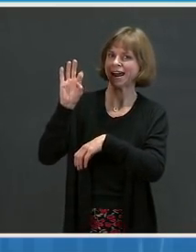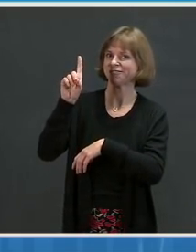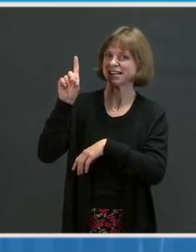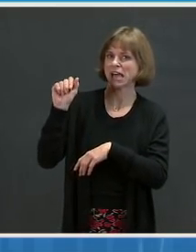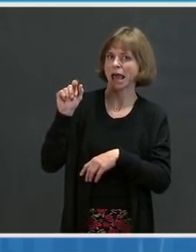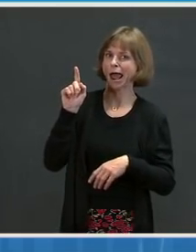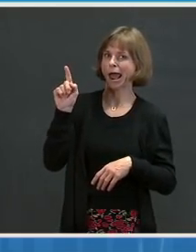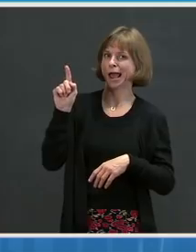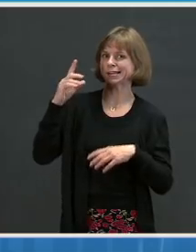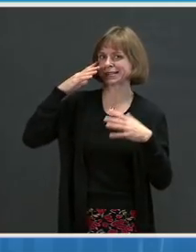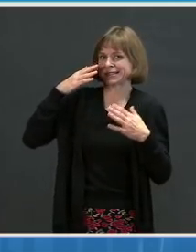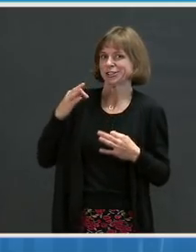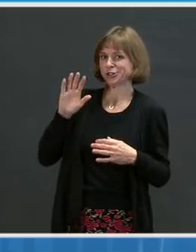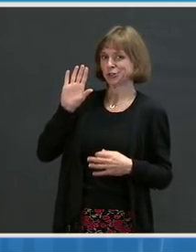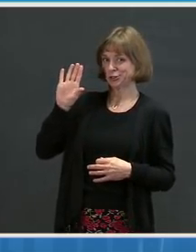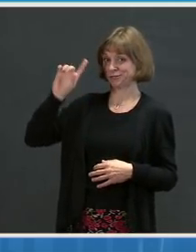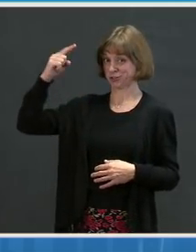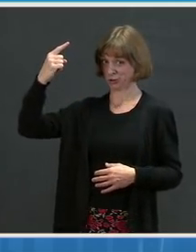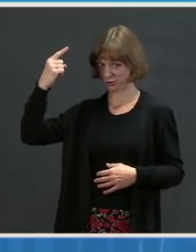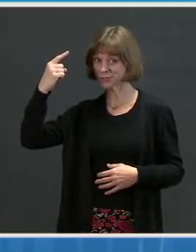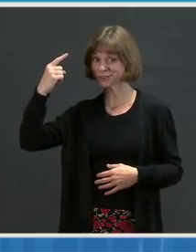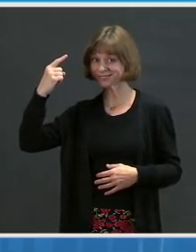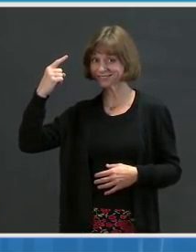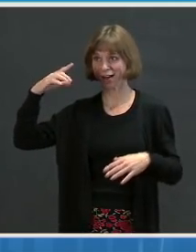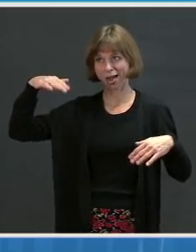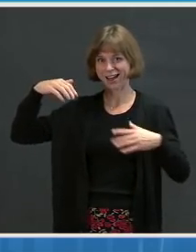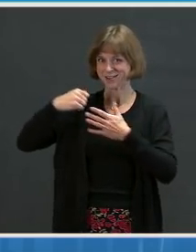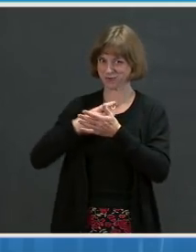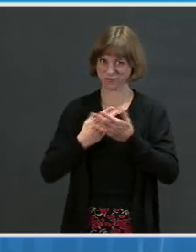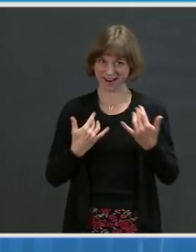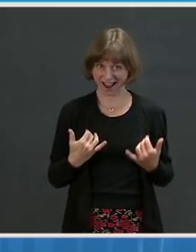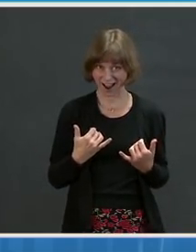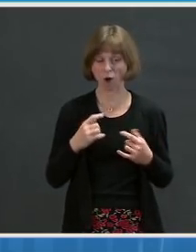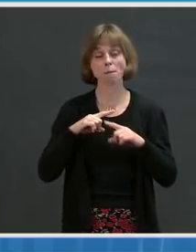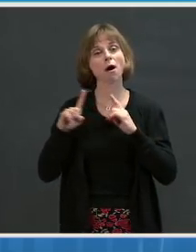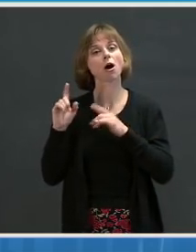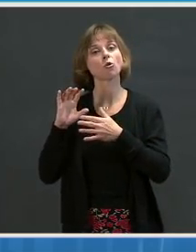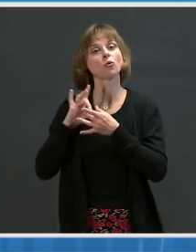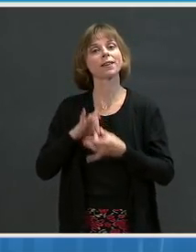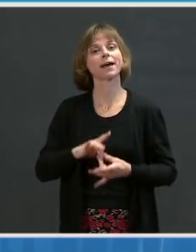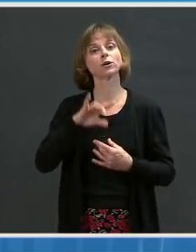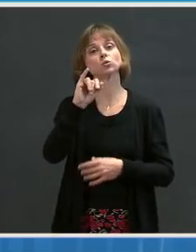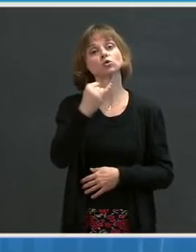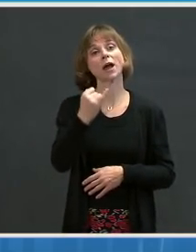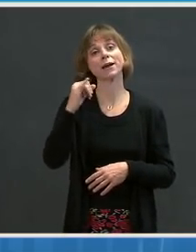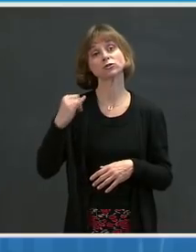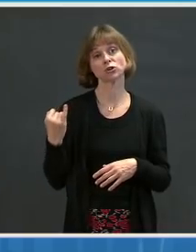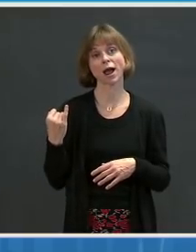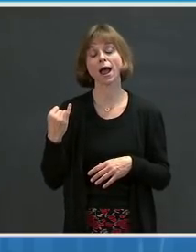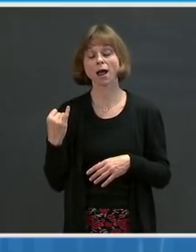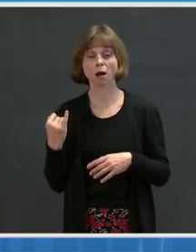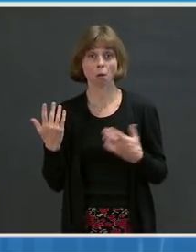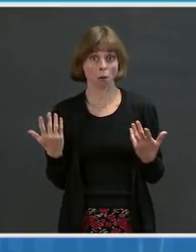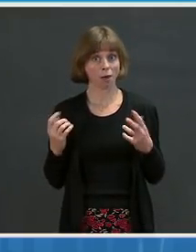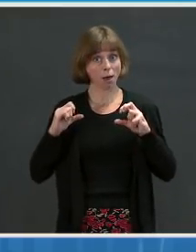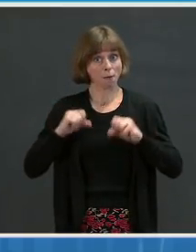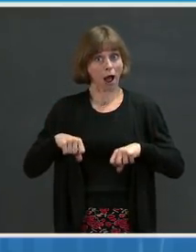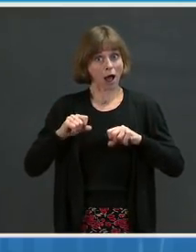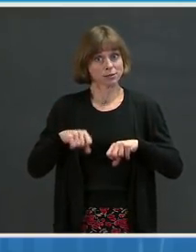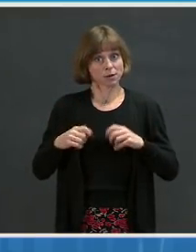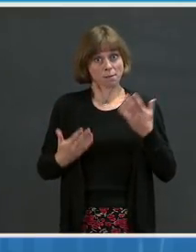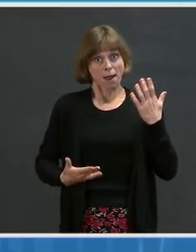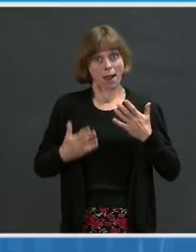vaccines that have not been yet approved. But on J&J, obviously, the prospect of a potential third